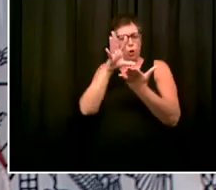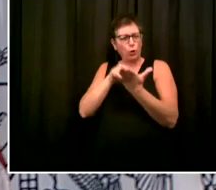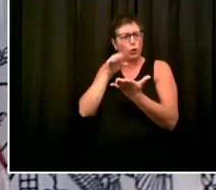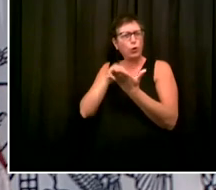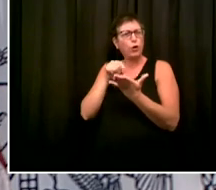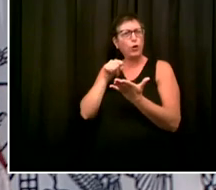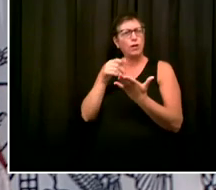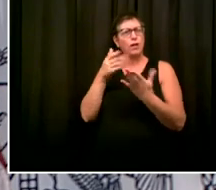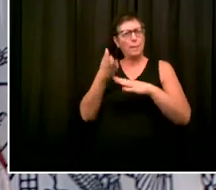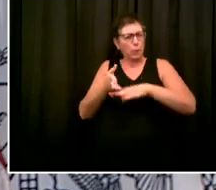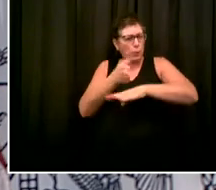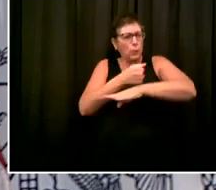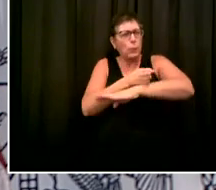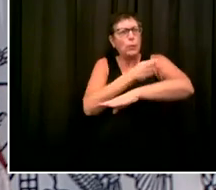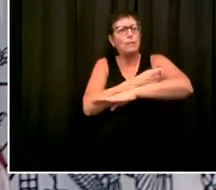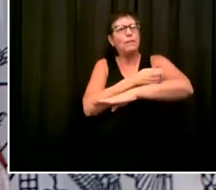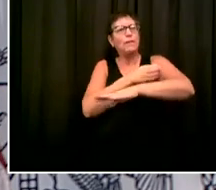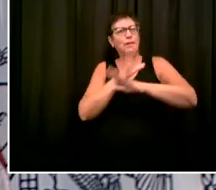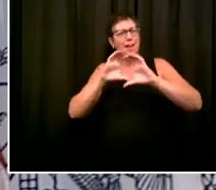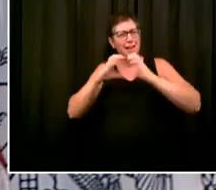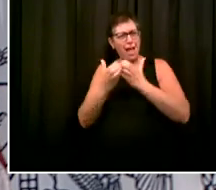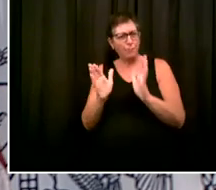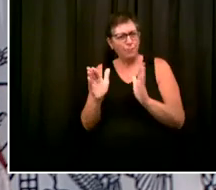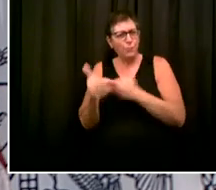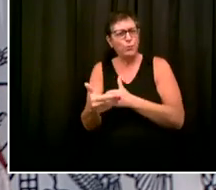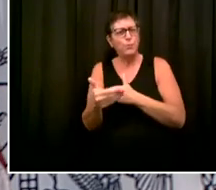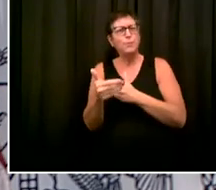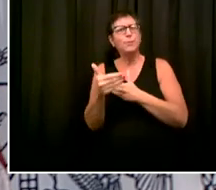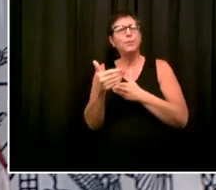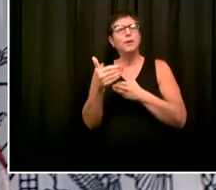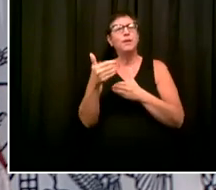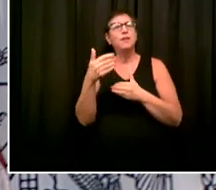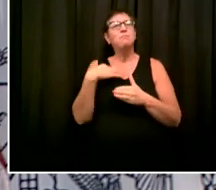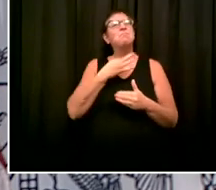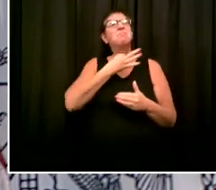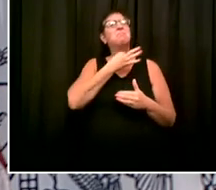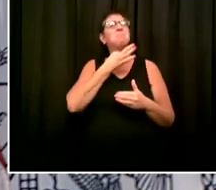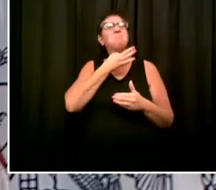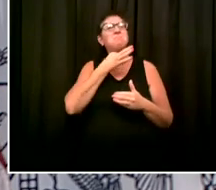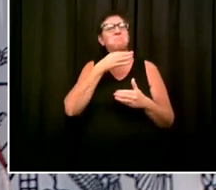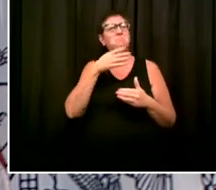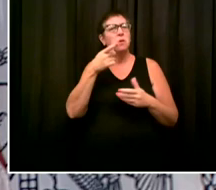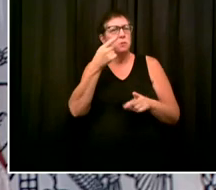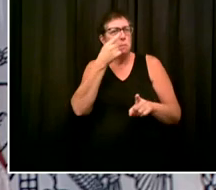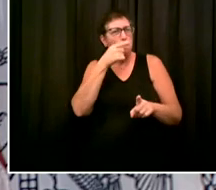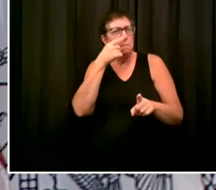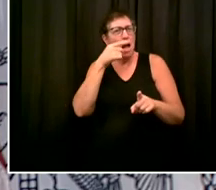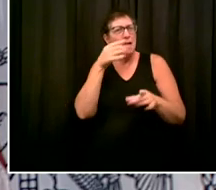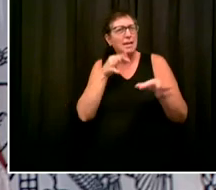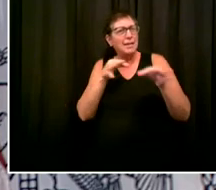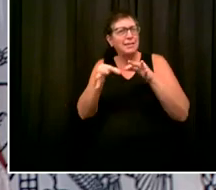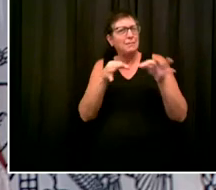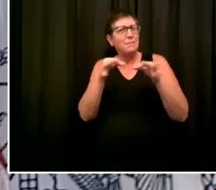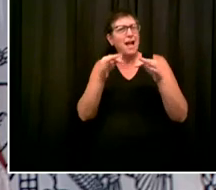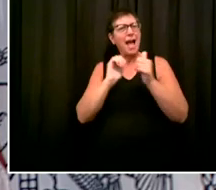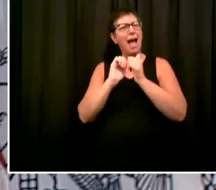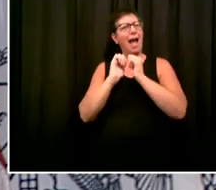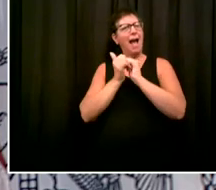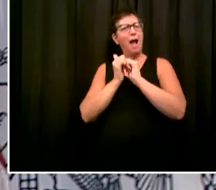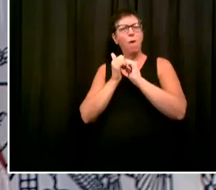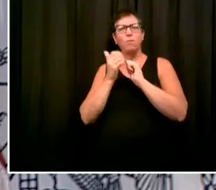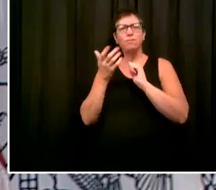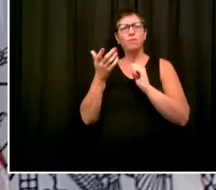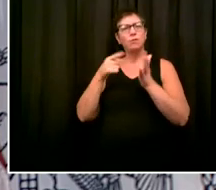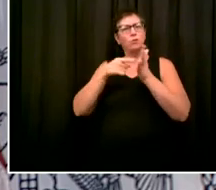classrooms. And I was wondering if you could explain for us how is that quantified? Is that quantifiable?